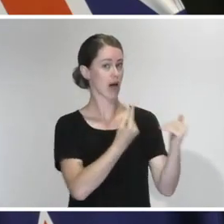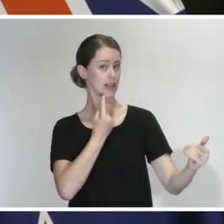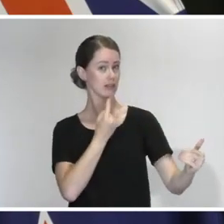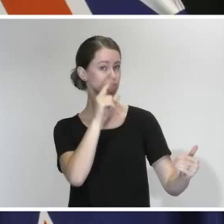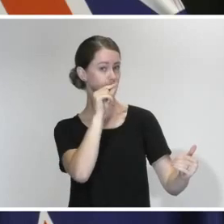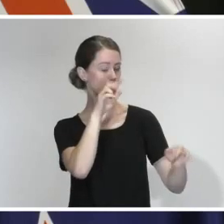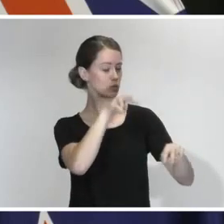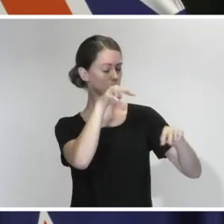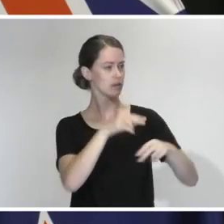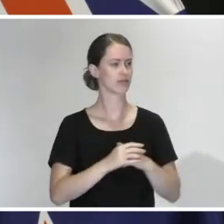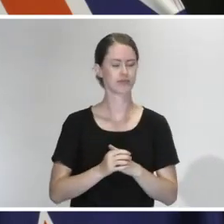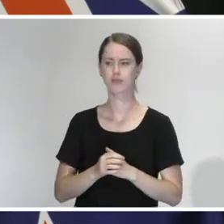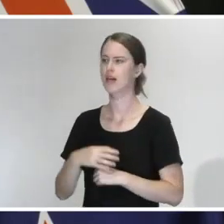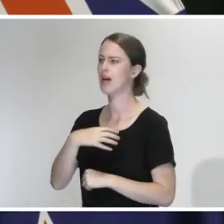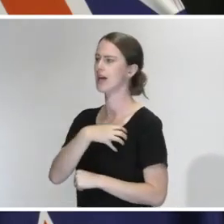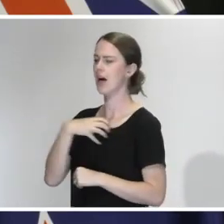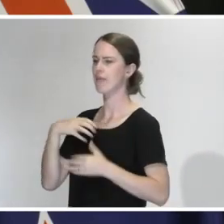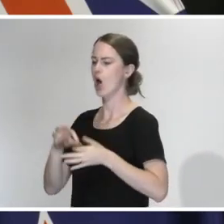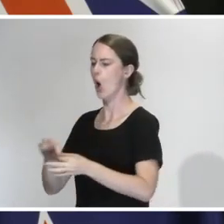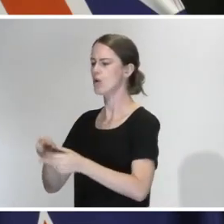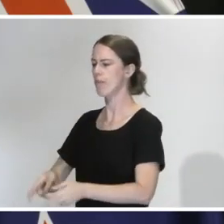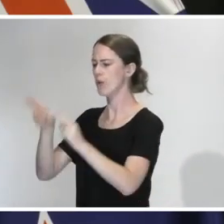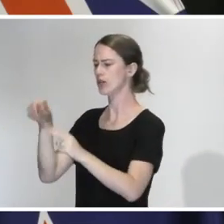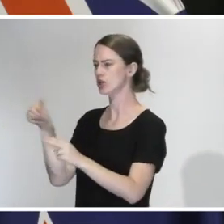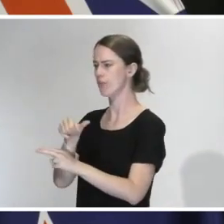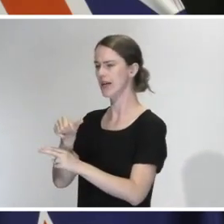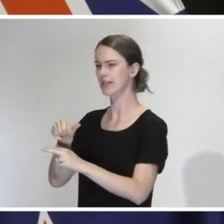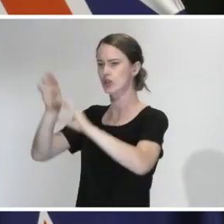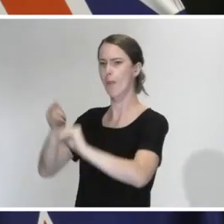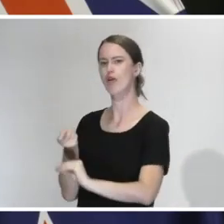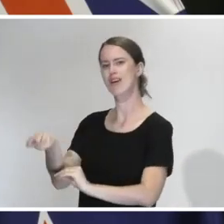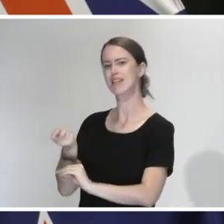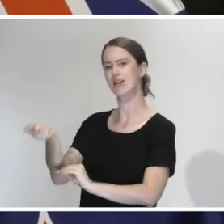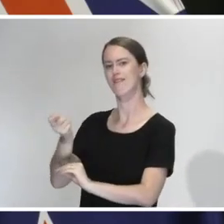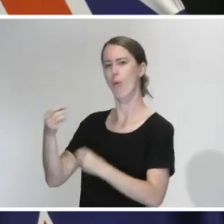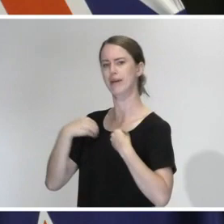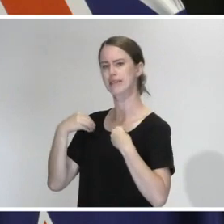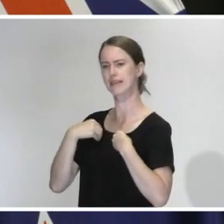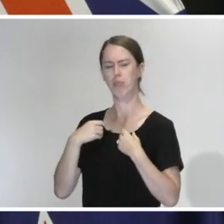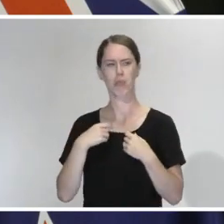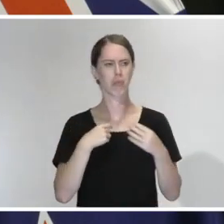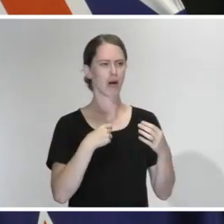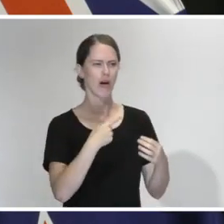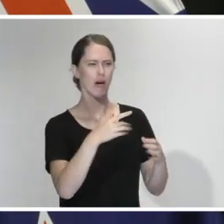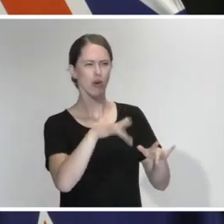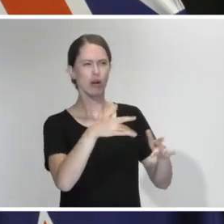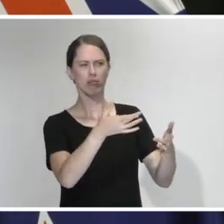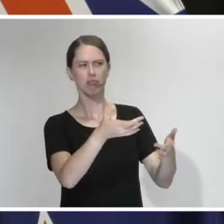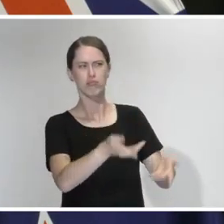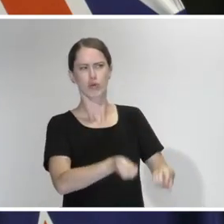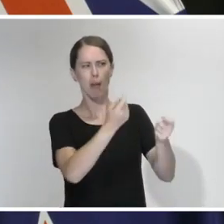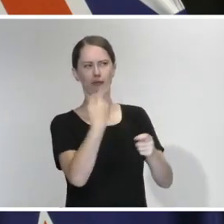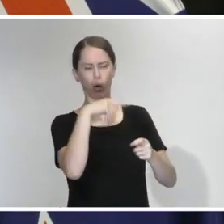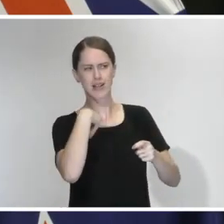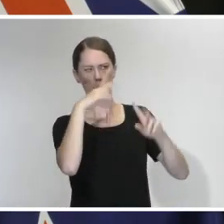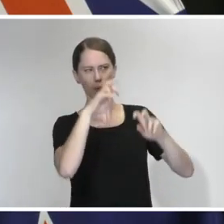Should government owned buildings be giving commercial tenants rent really? That's not an issue I've had raised with me. I wouldn't mind just having a bit of time to look at that if you